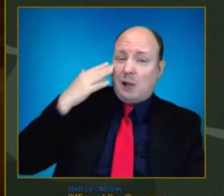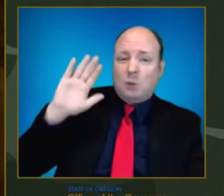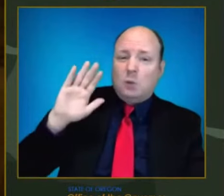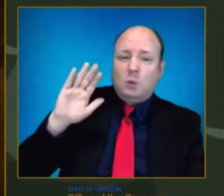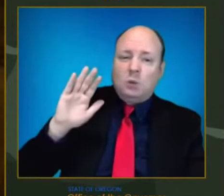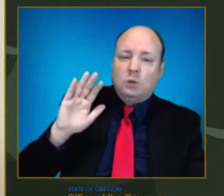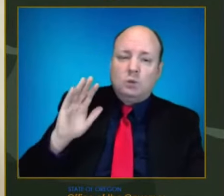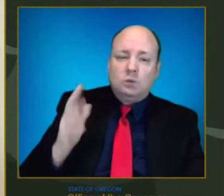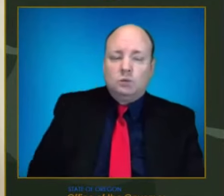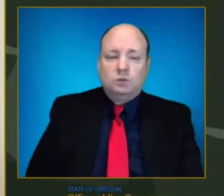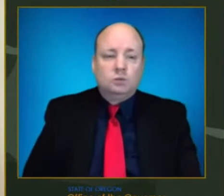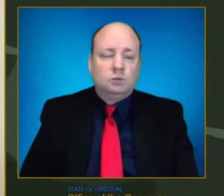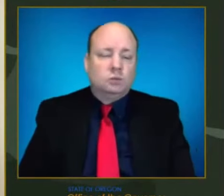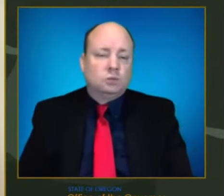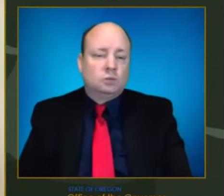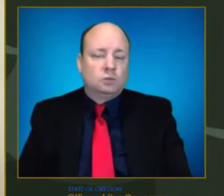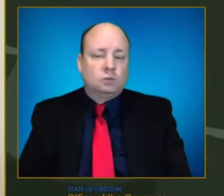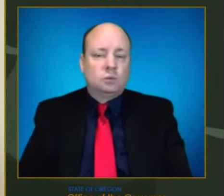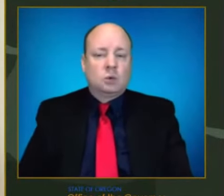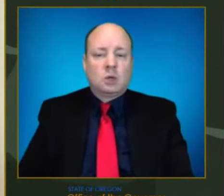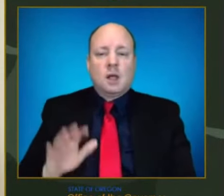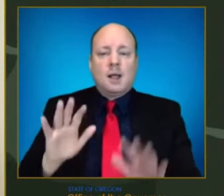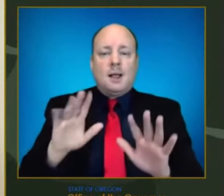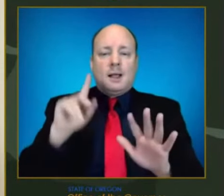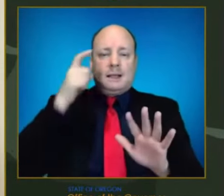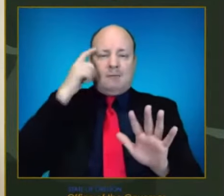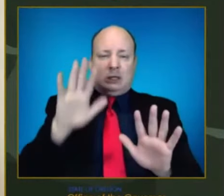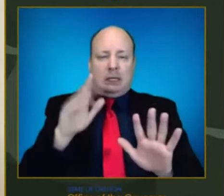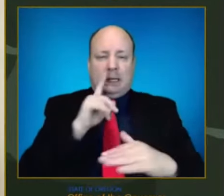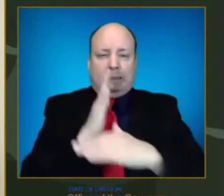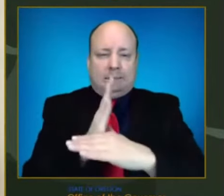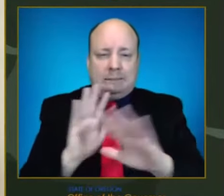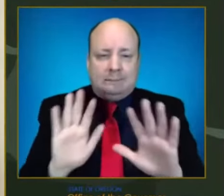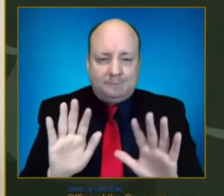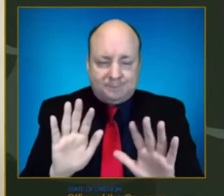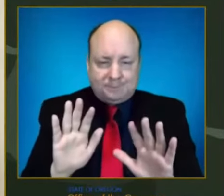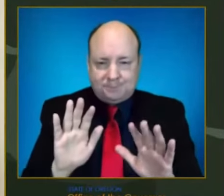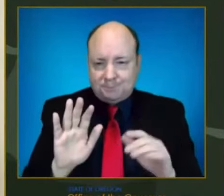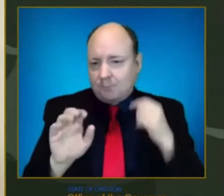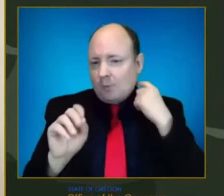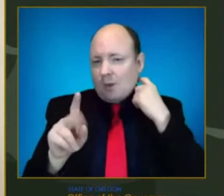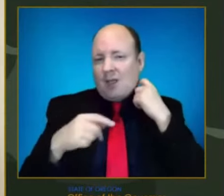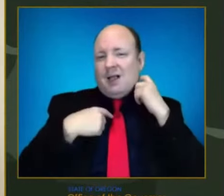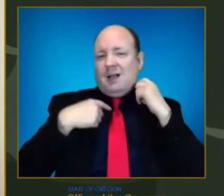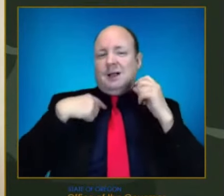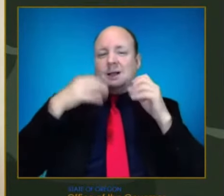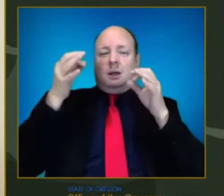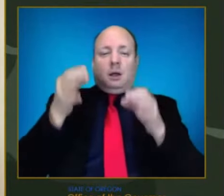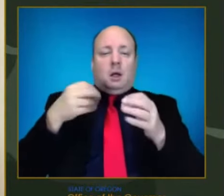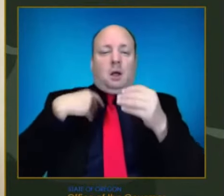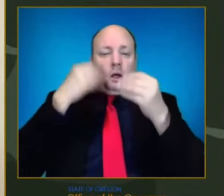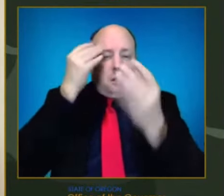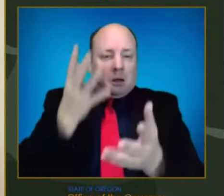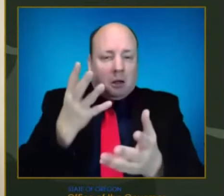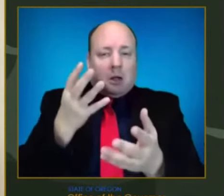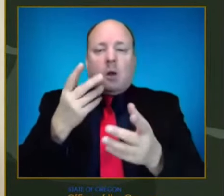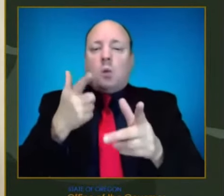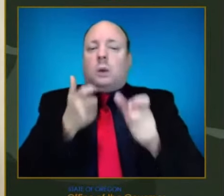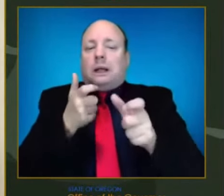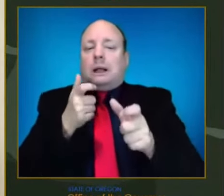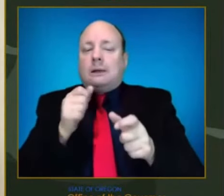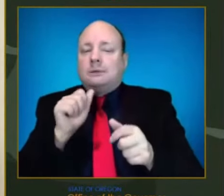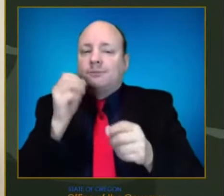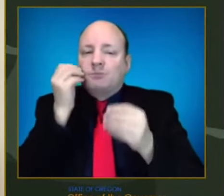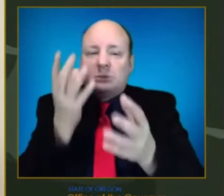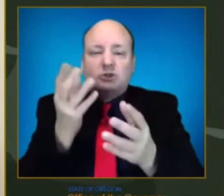Thank you, Ben. Again, we made a choice to, uh, provide this information as quickly as we could, uh, to Oregonians so